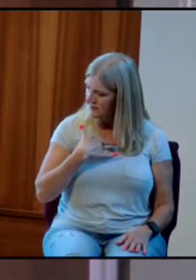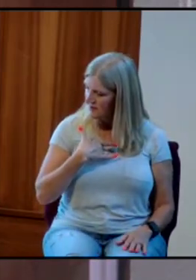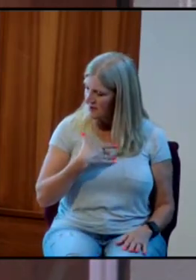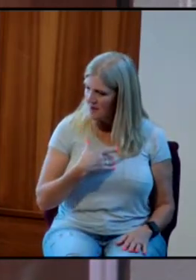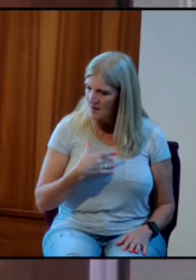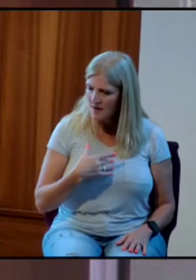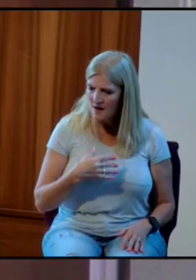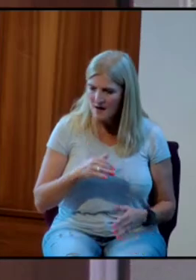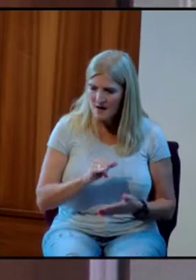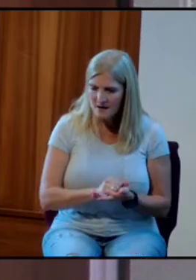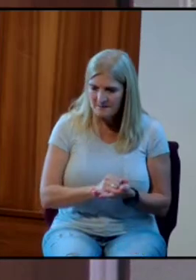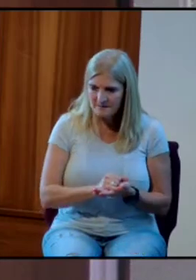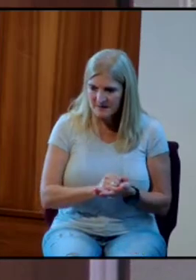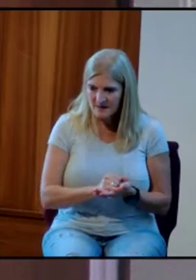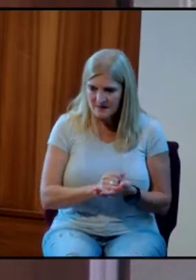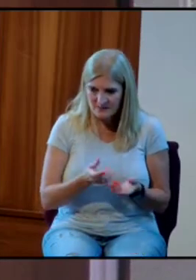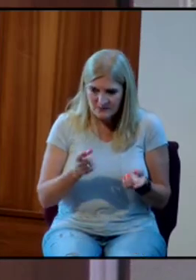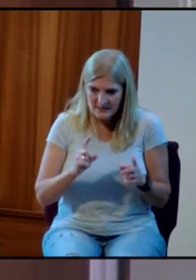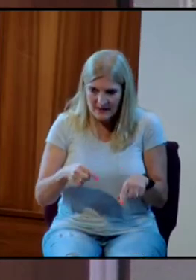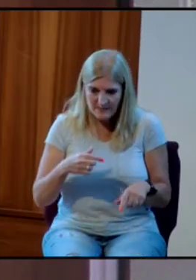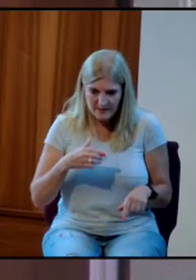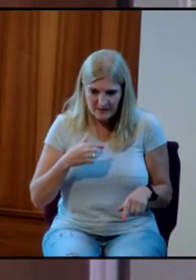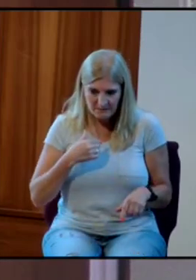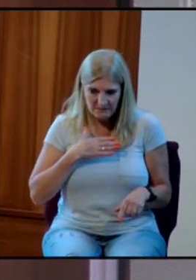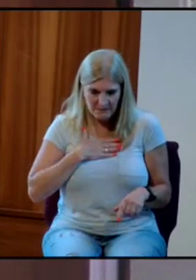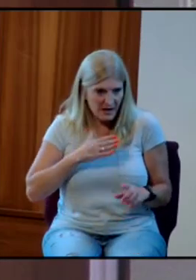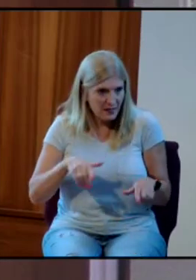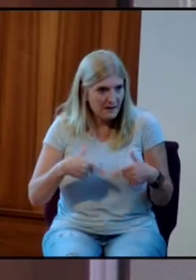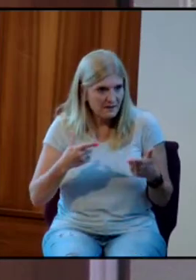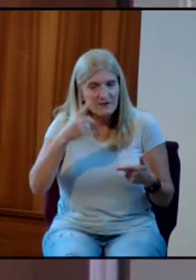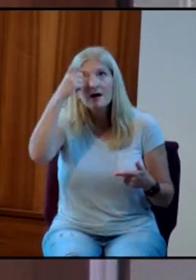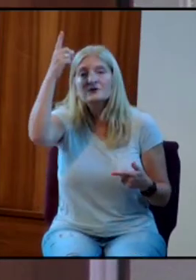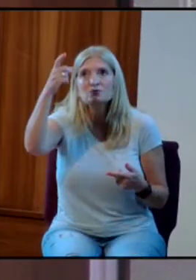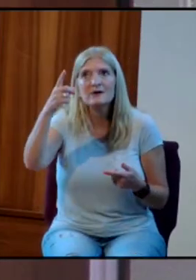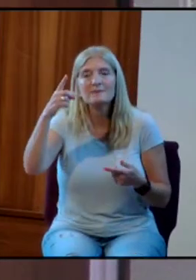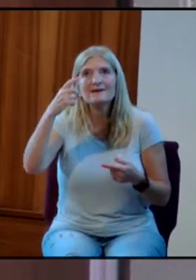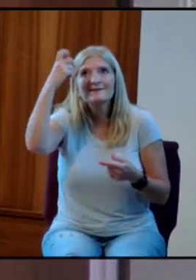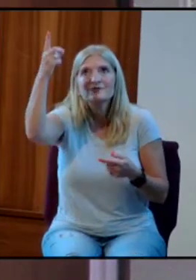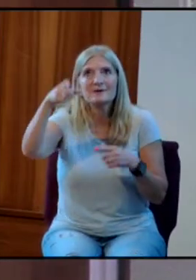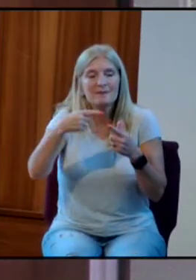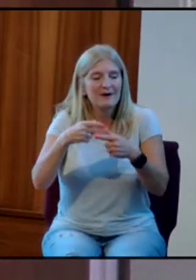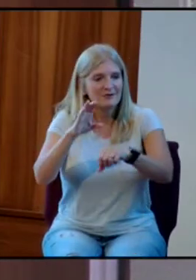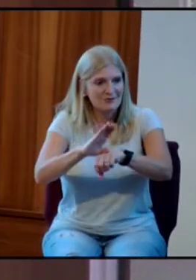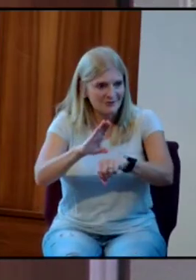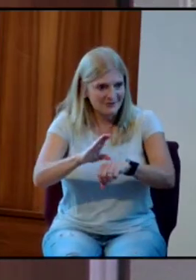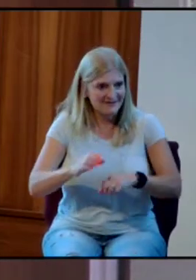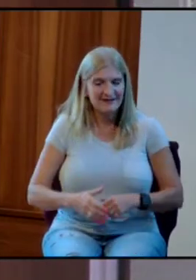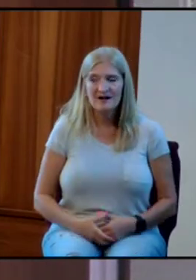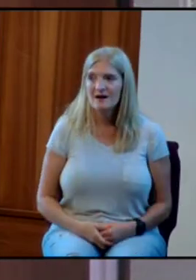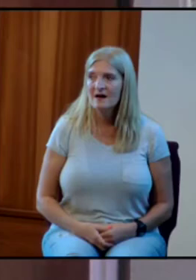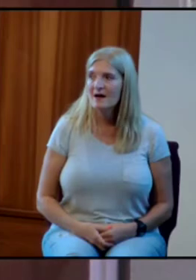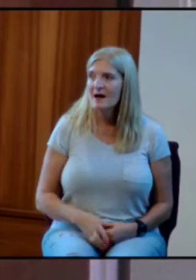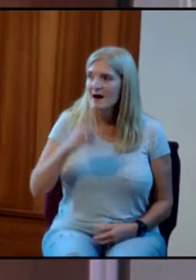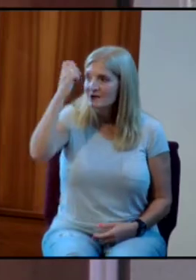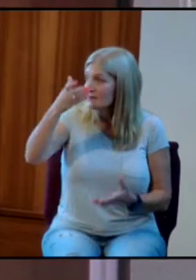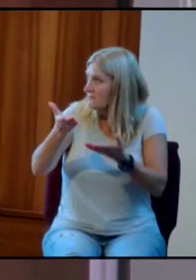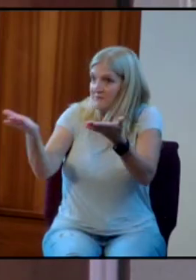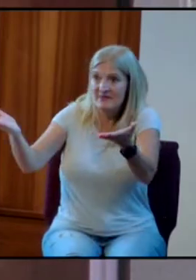Because that's exactly what I've done. I dreamed a dream of a church that, this.